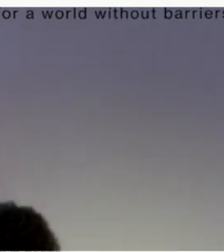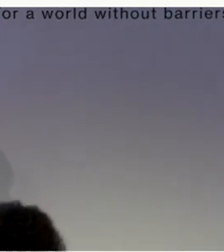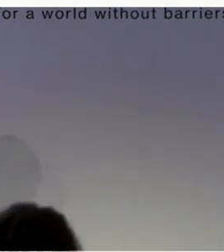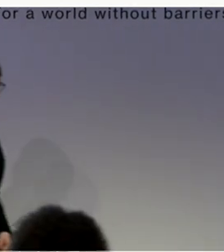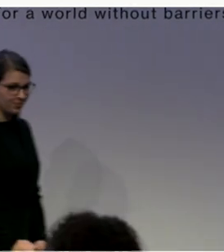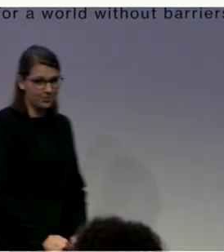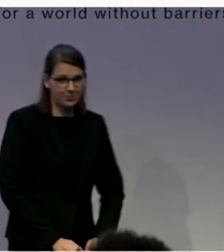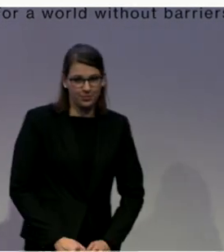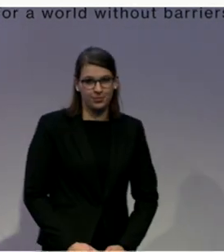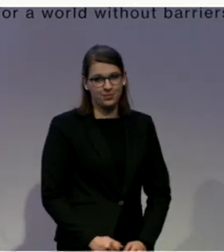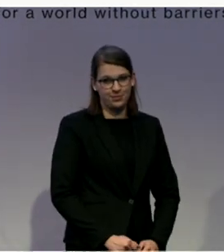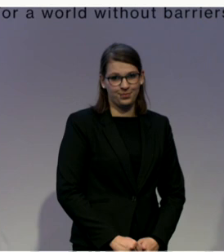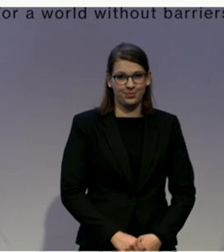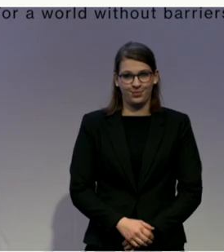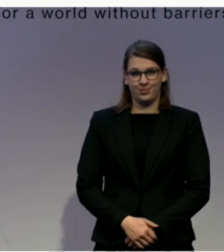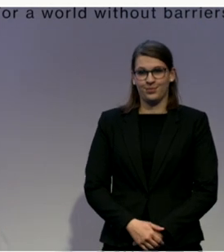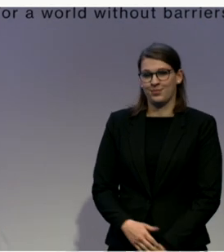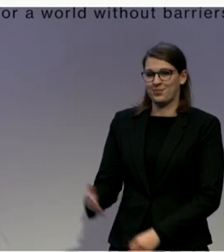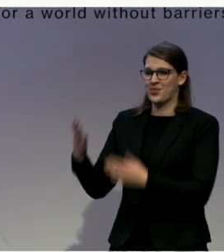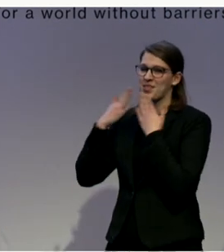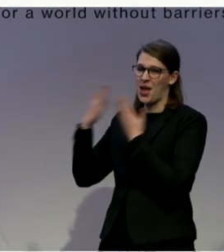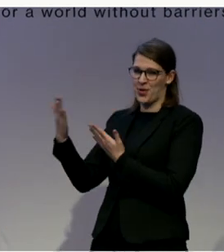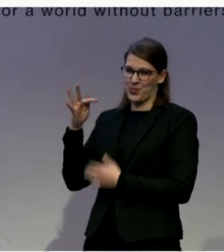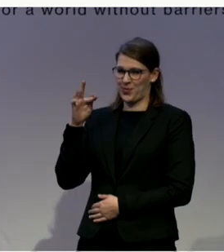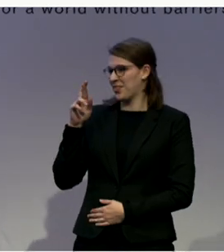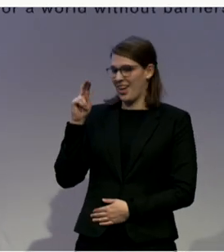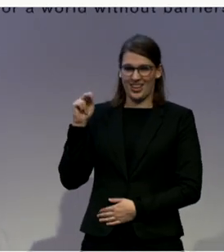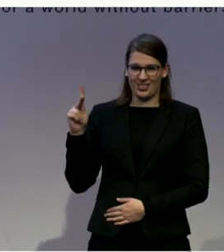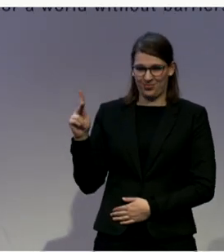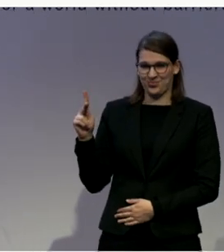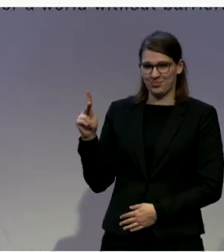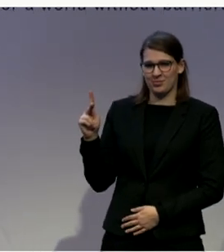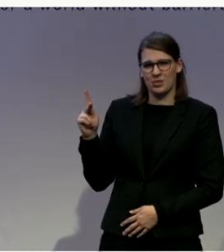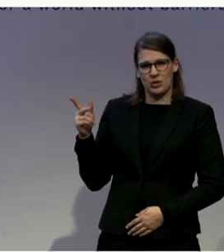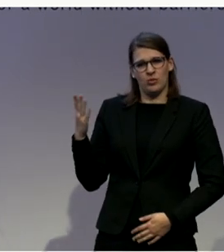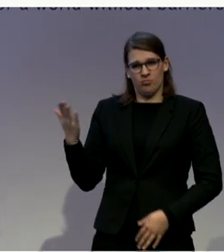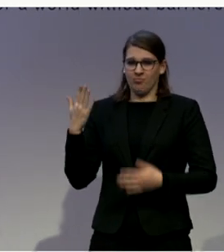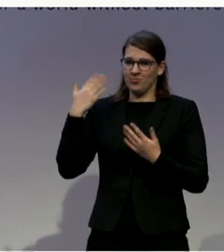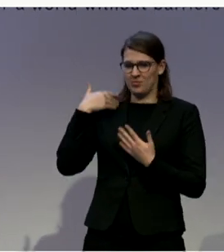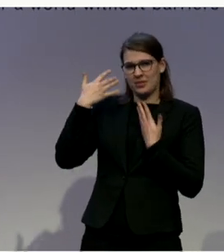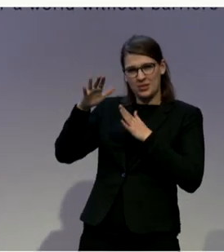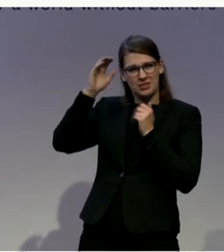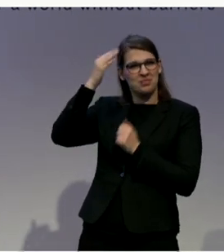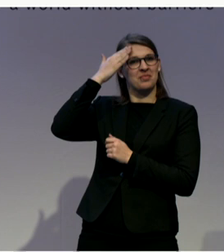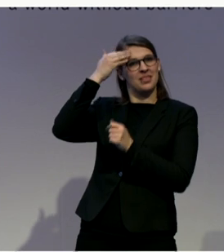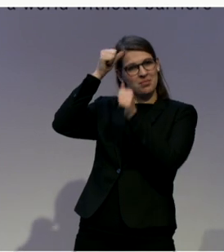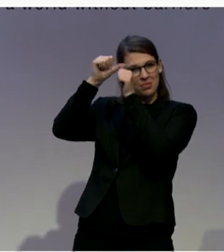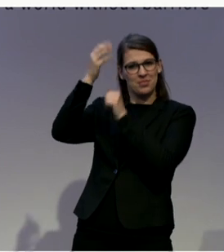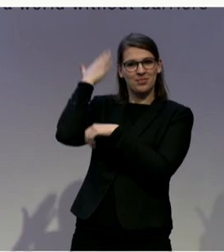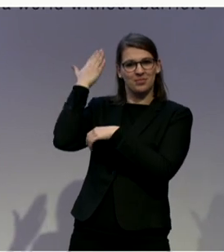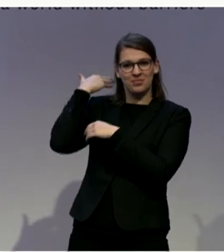Thank you very much, Frank. I think it's a good reminder that before we have discussions about how to achieve de